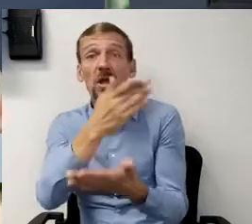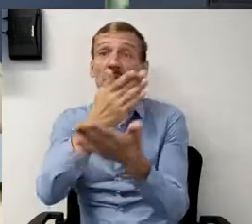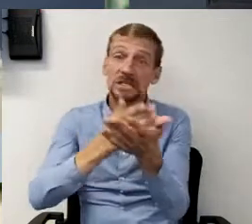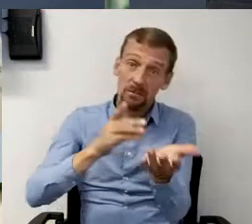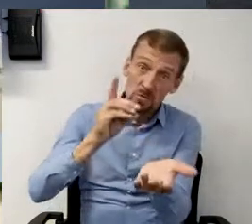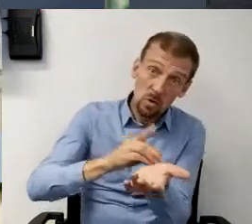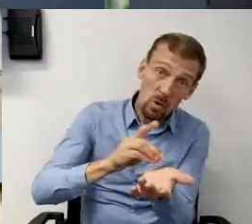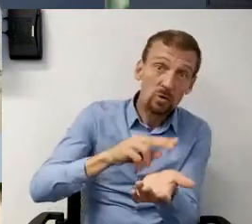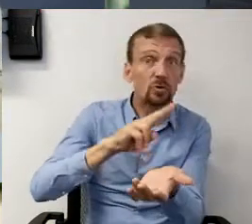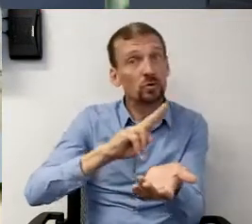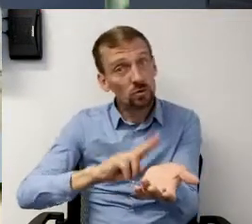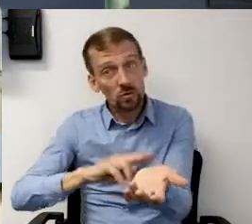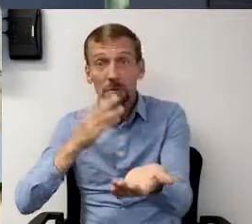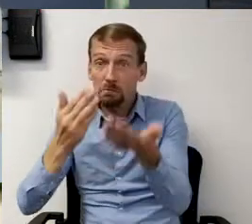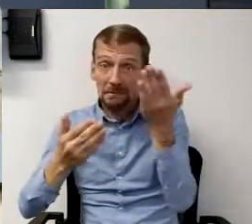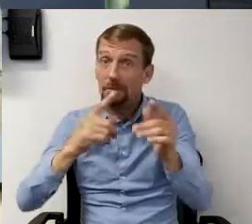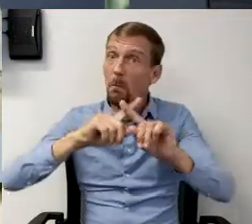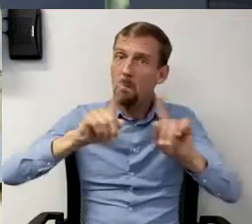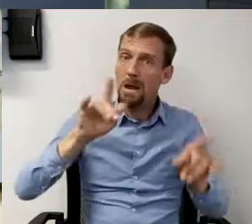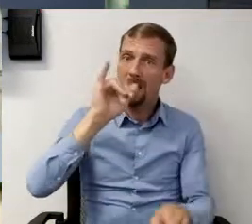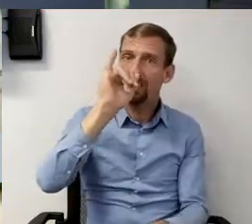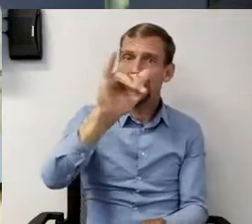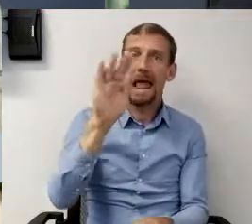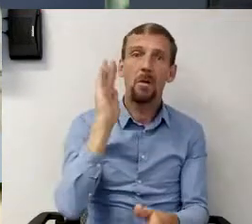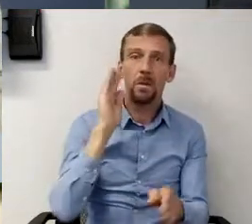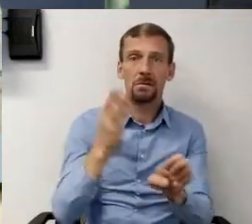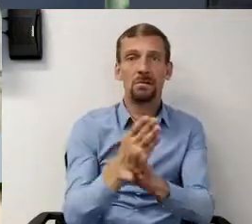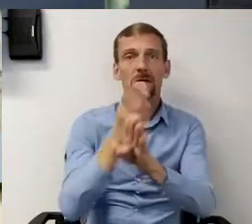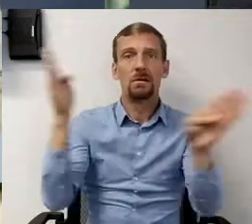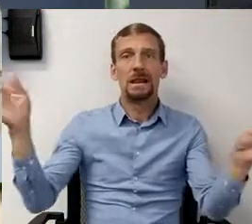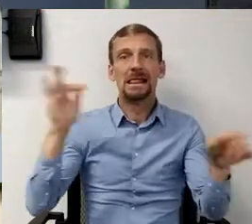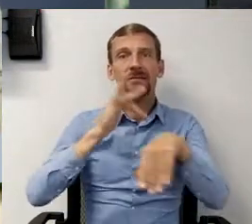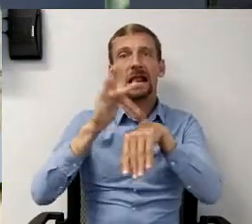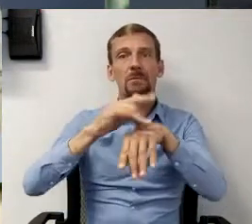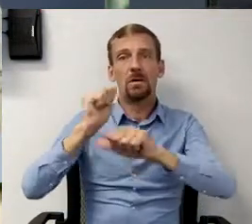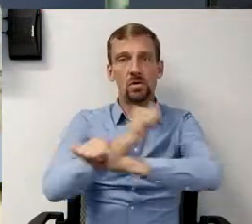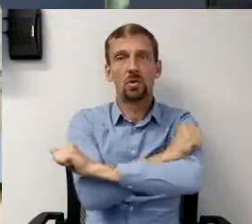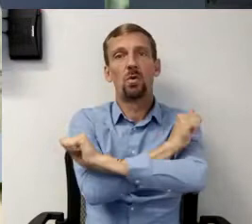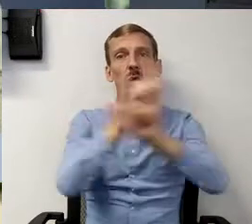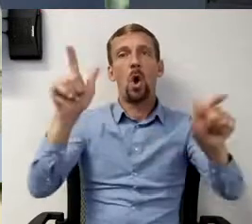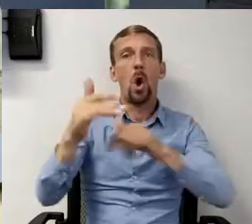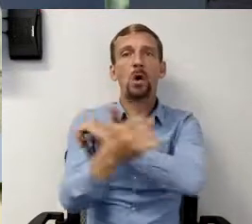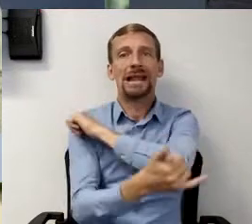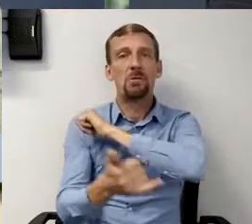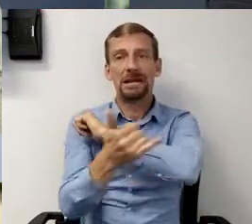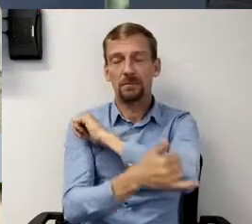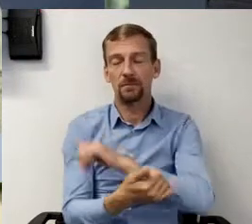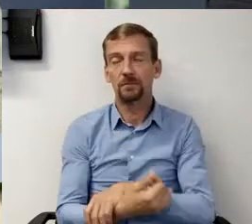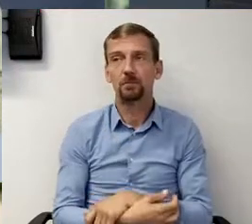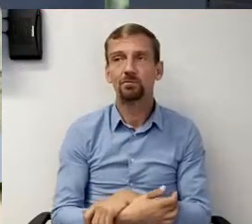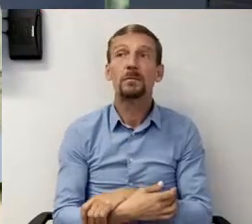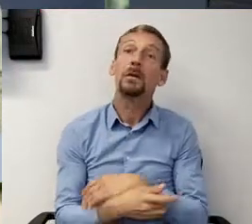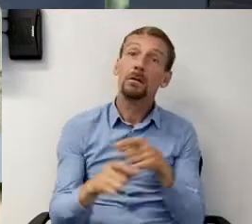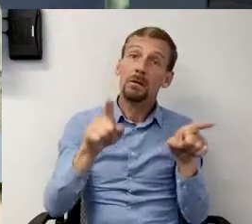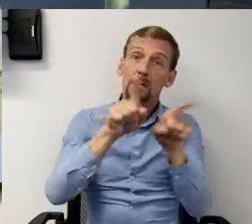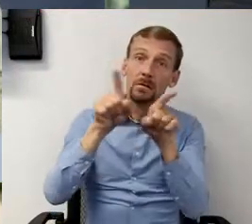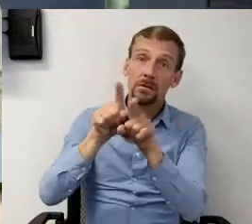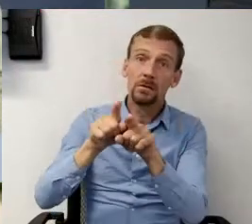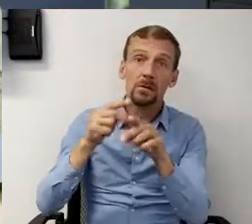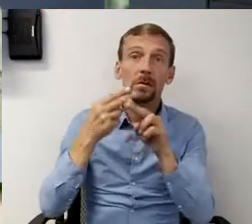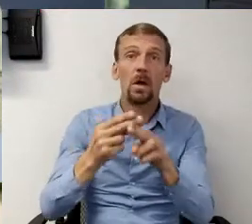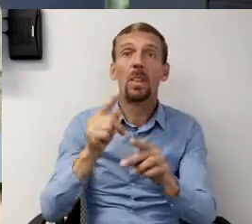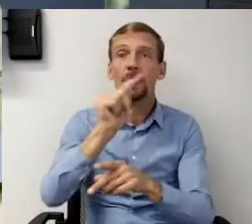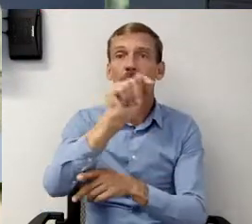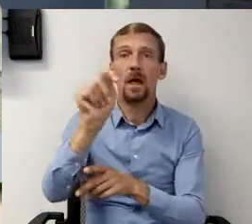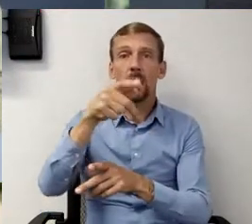But this will become widely available throughout the county. It also is what's called a point of care